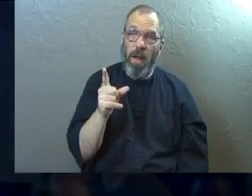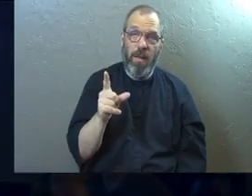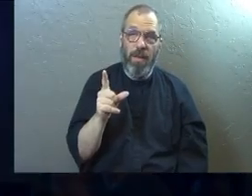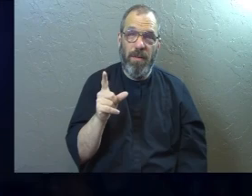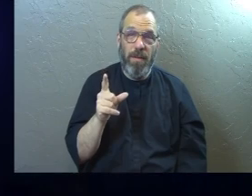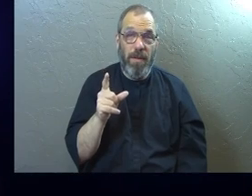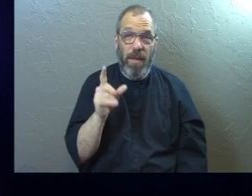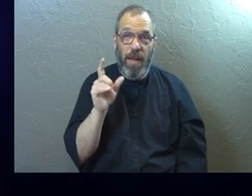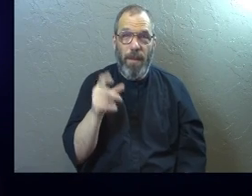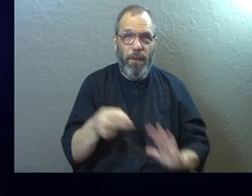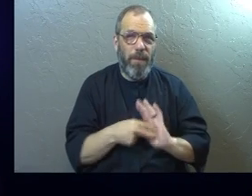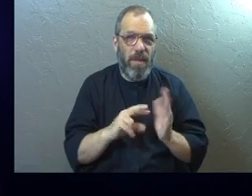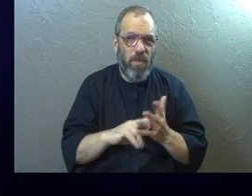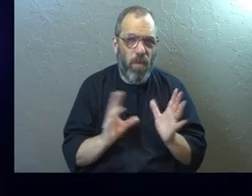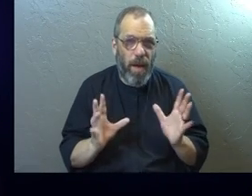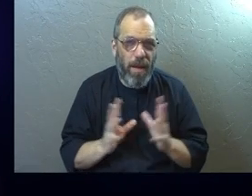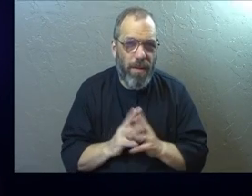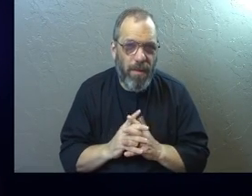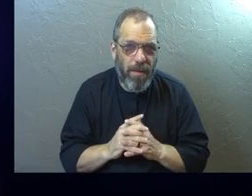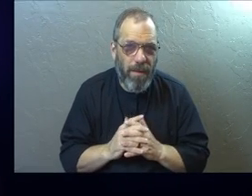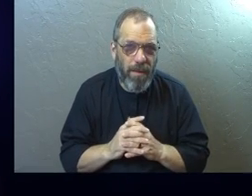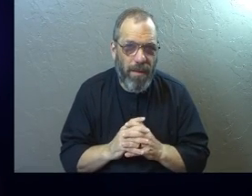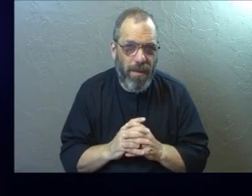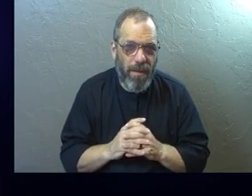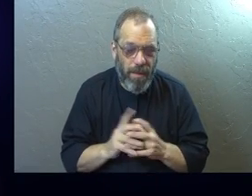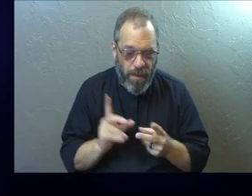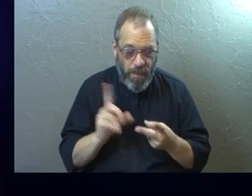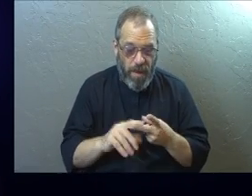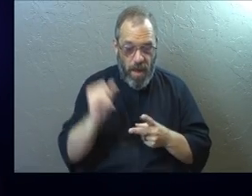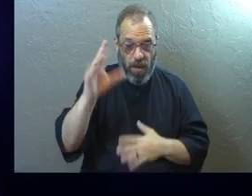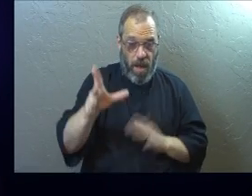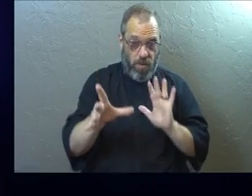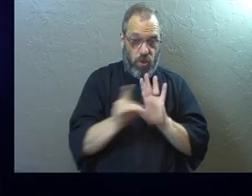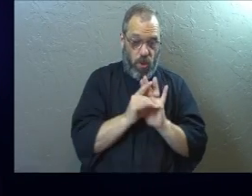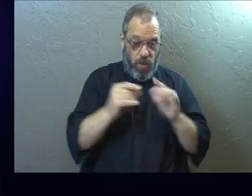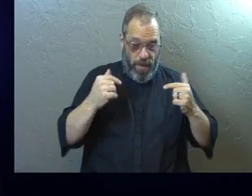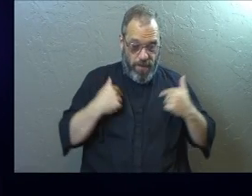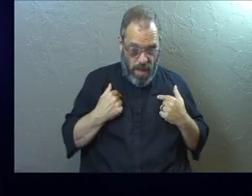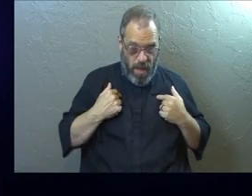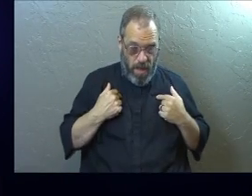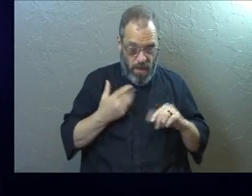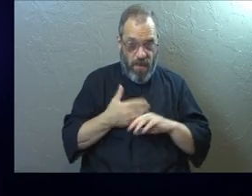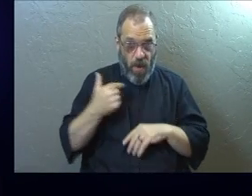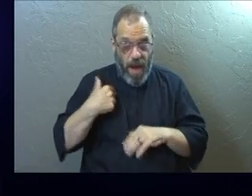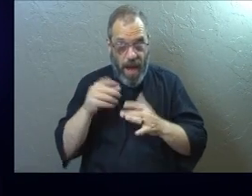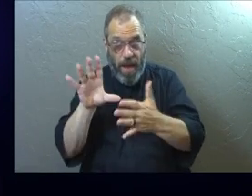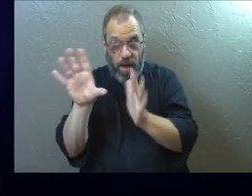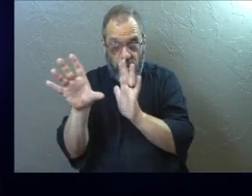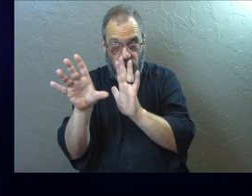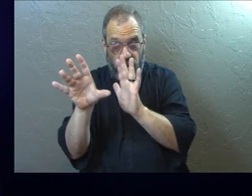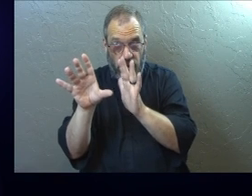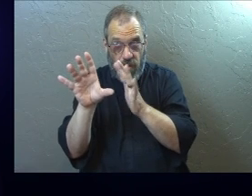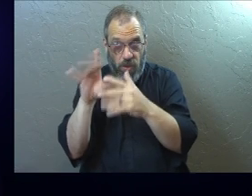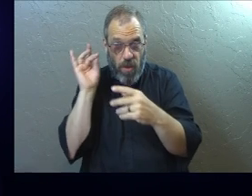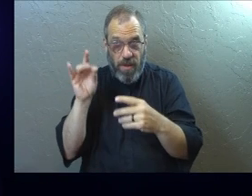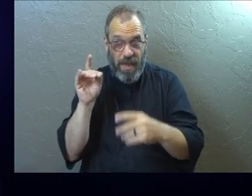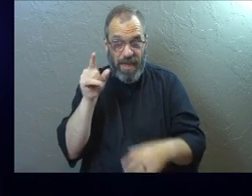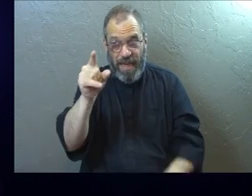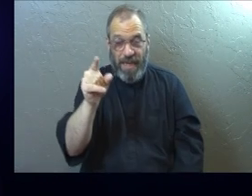And if that's the case, what does that mean? Also, if God chose me before I chose him, does that mean he